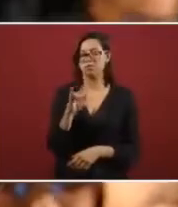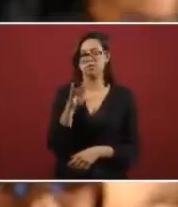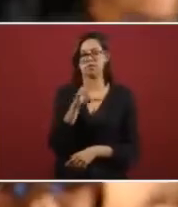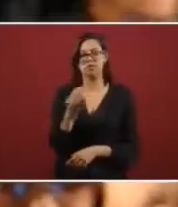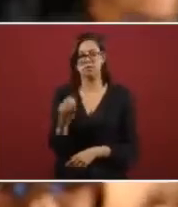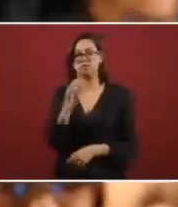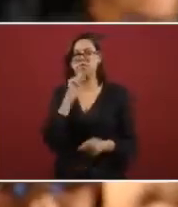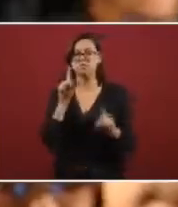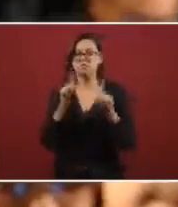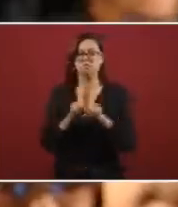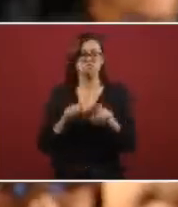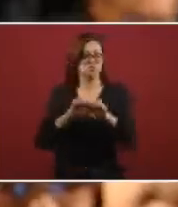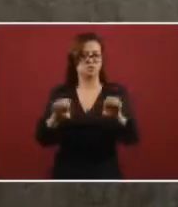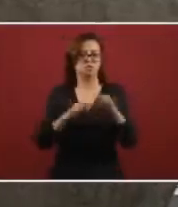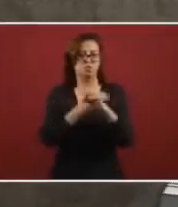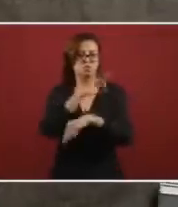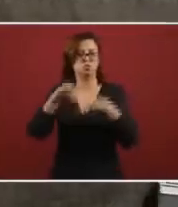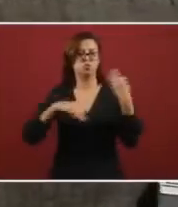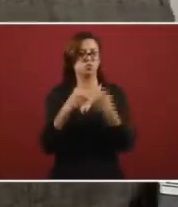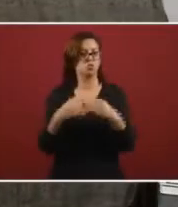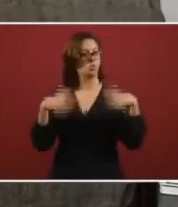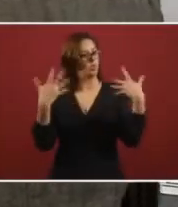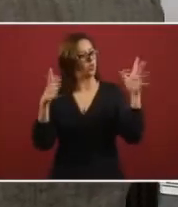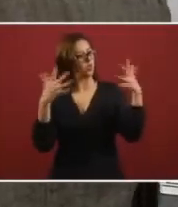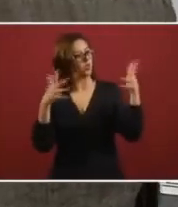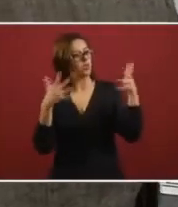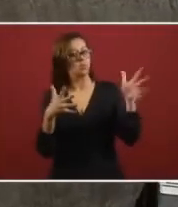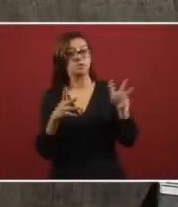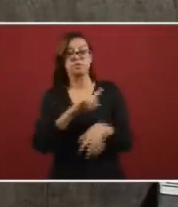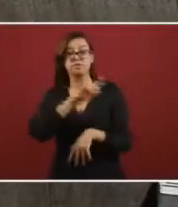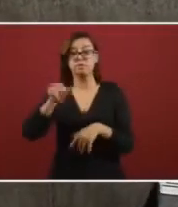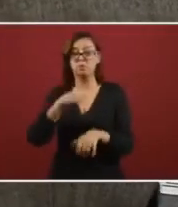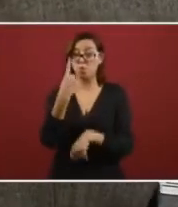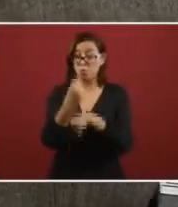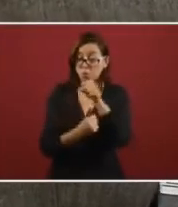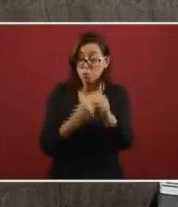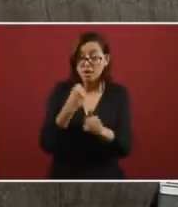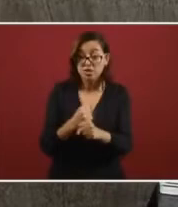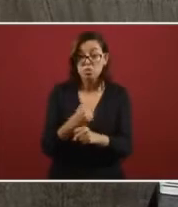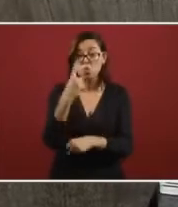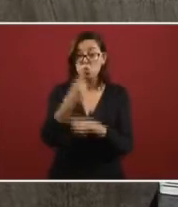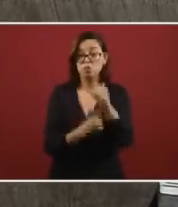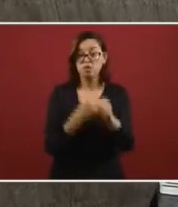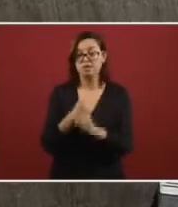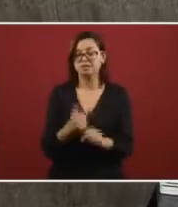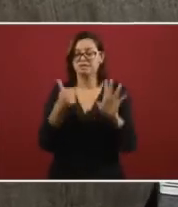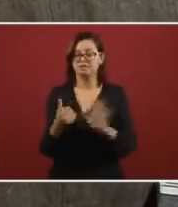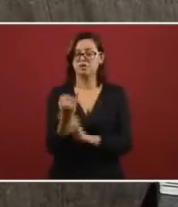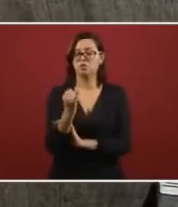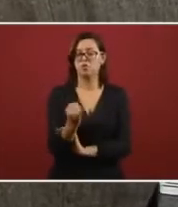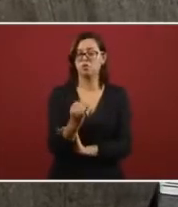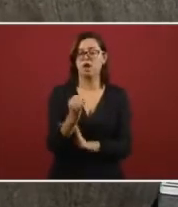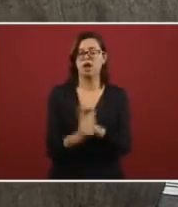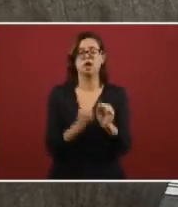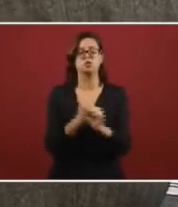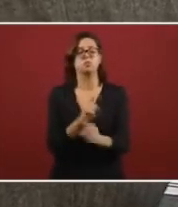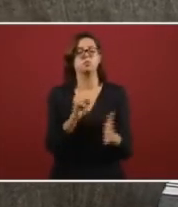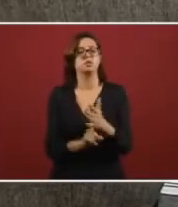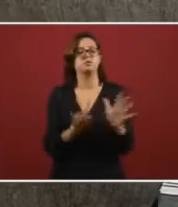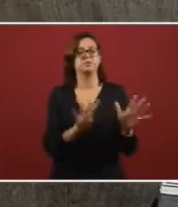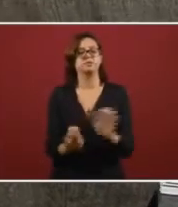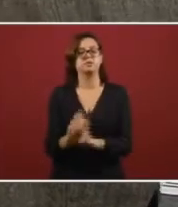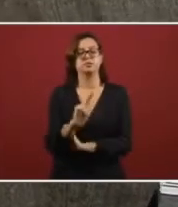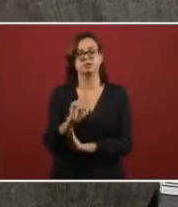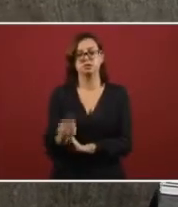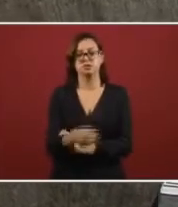so there was a cabinet so a year after the 6th of June